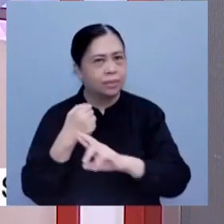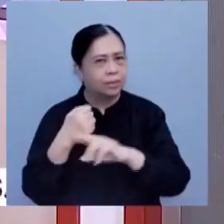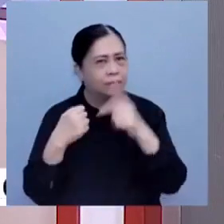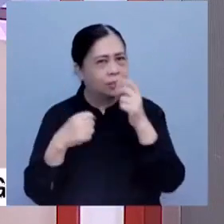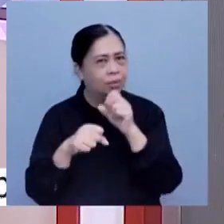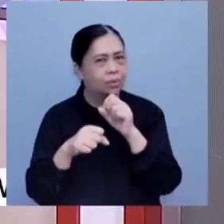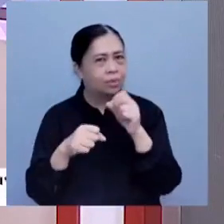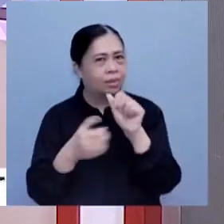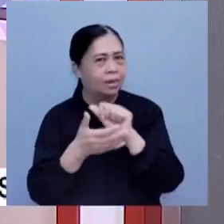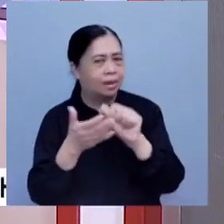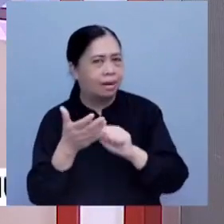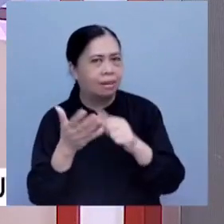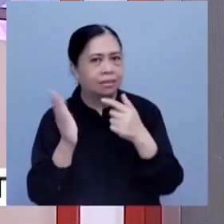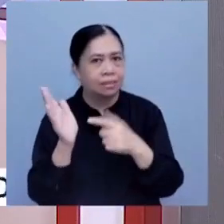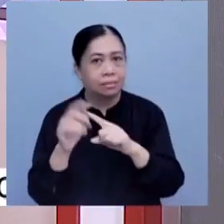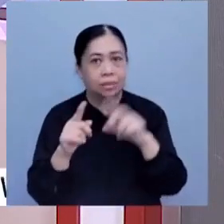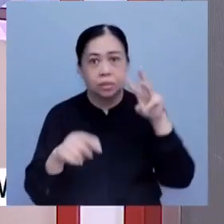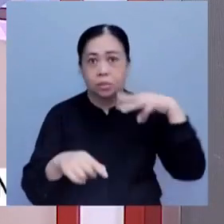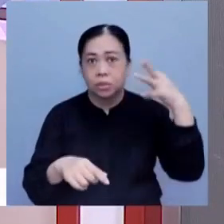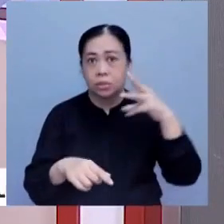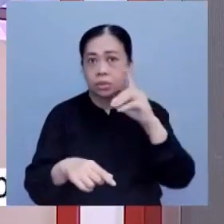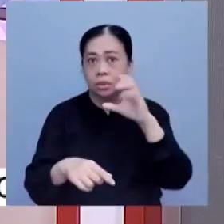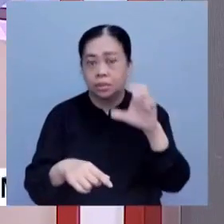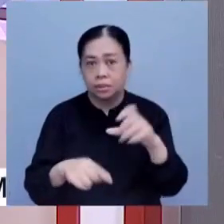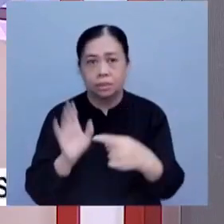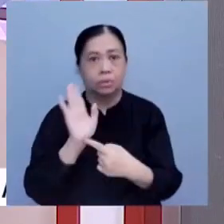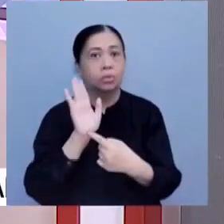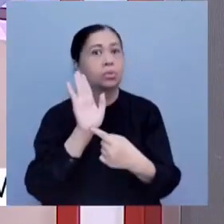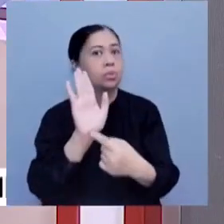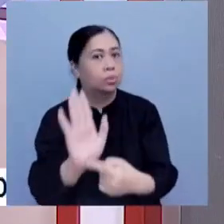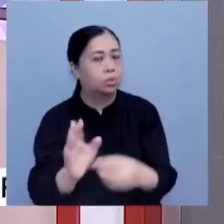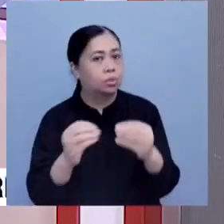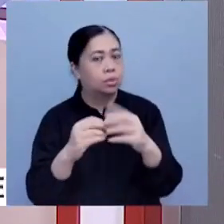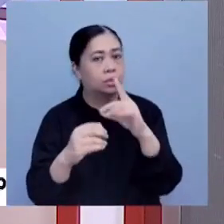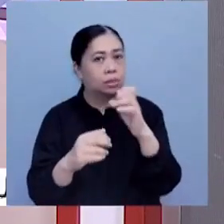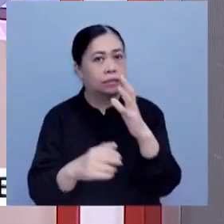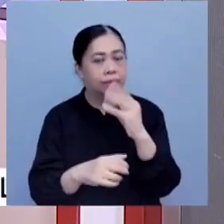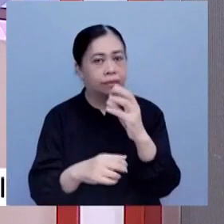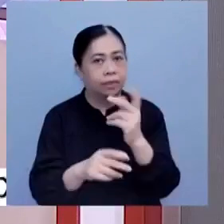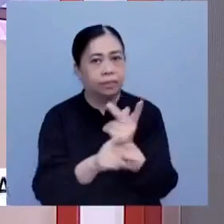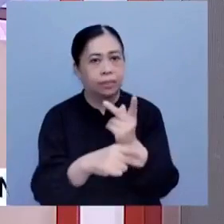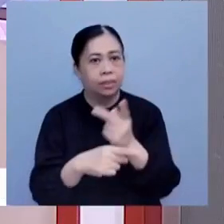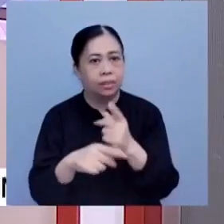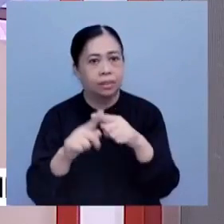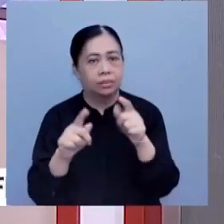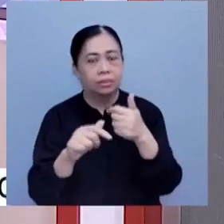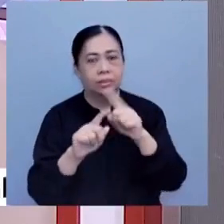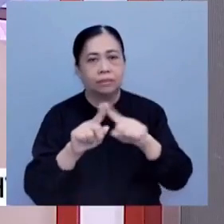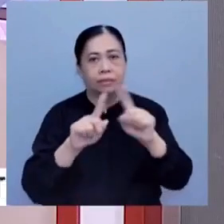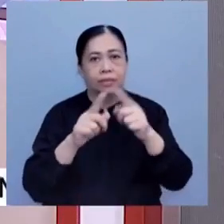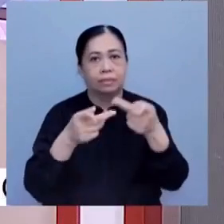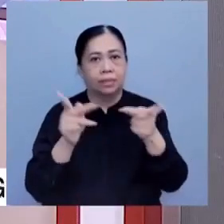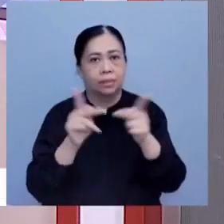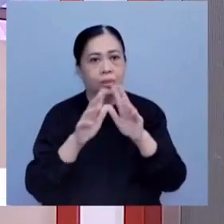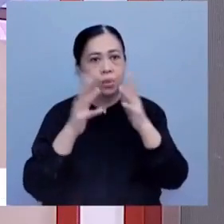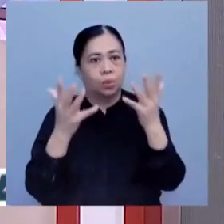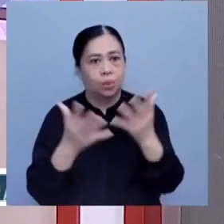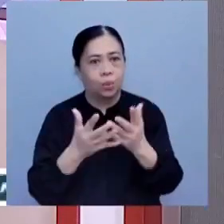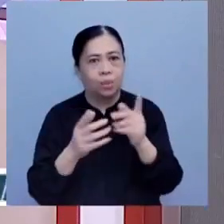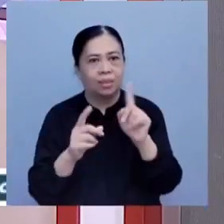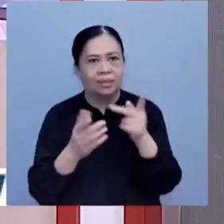of art, but this one in Washington, D.C., showcases more than 150 products from around the world that failed.